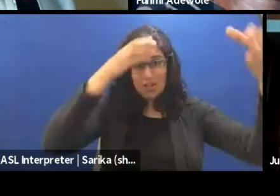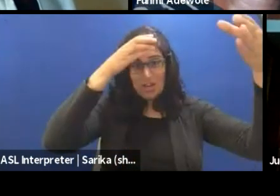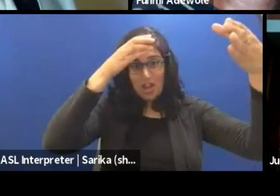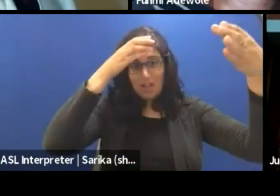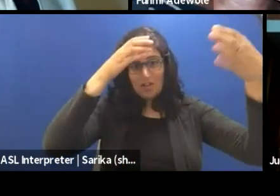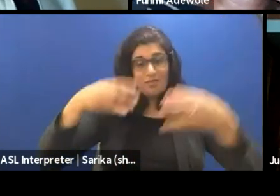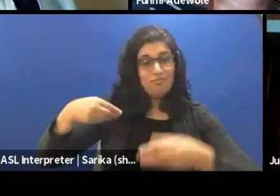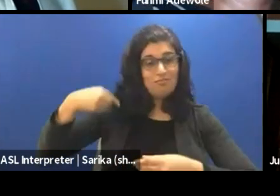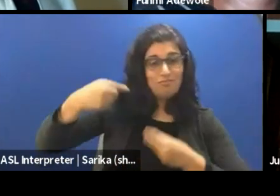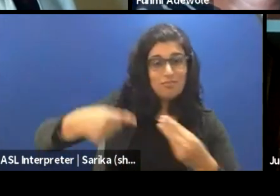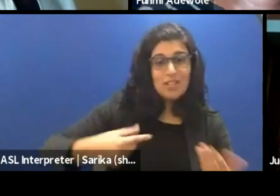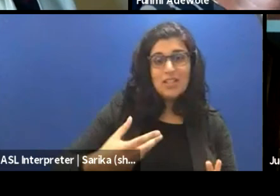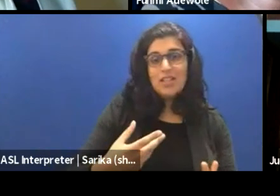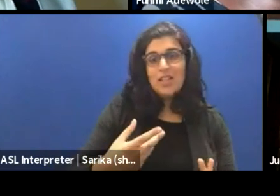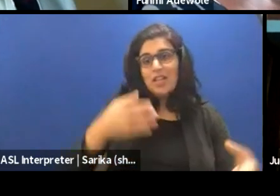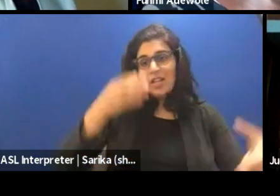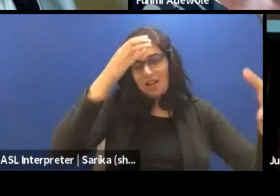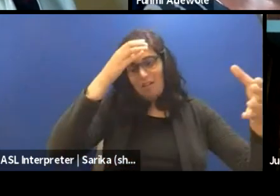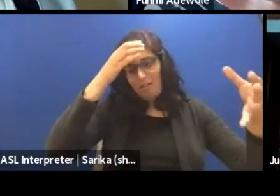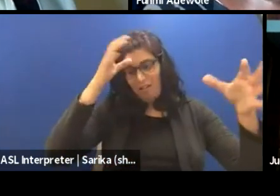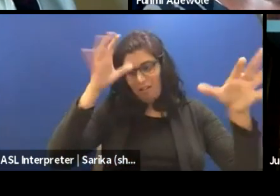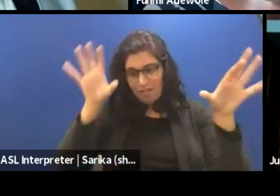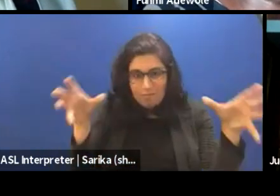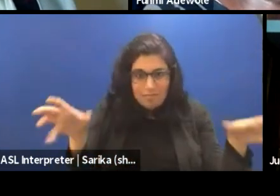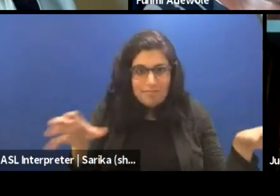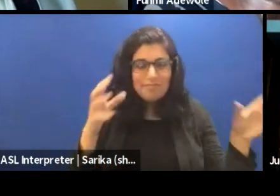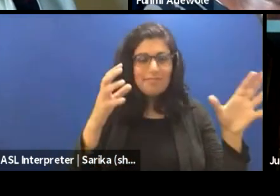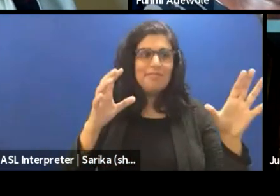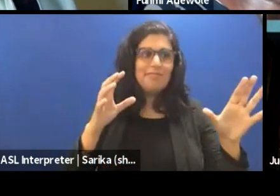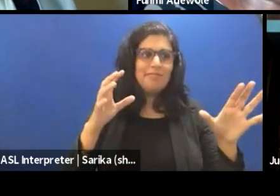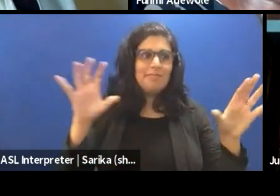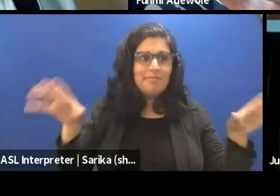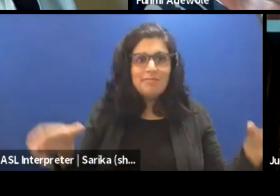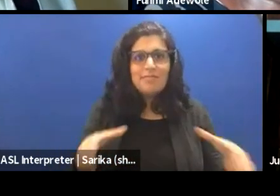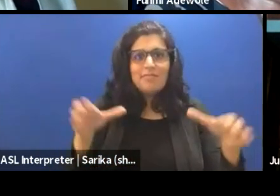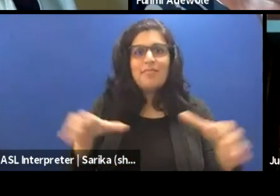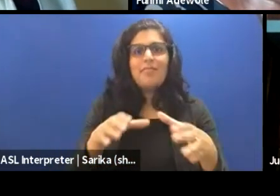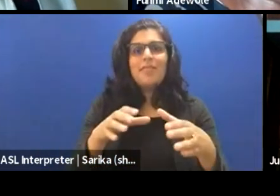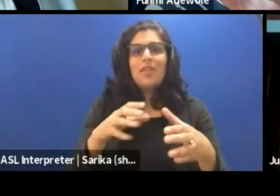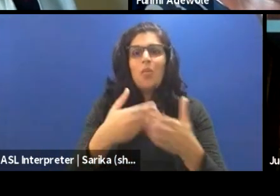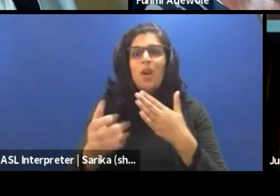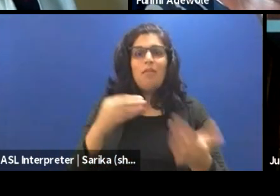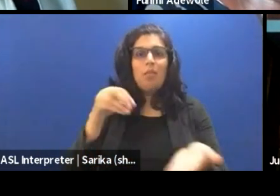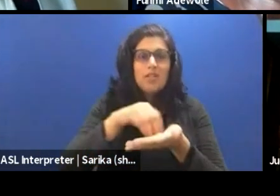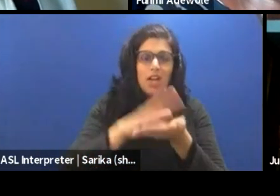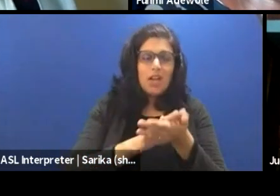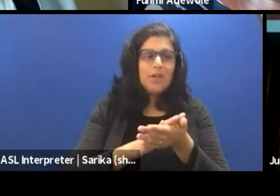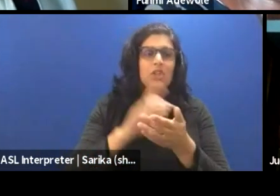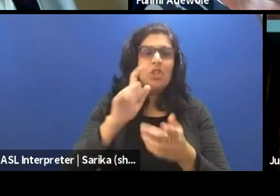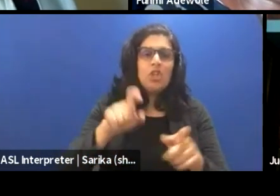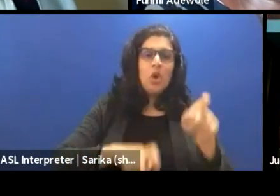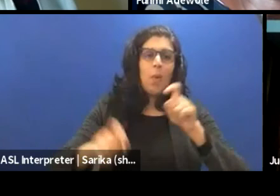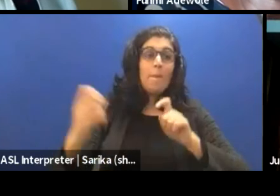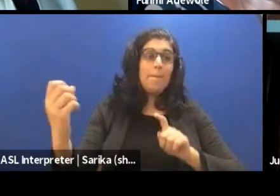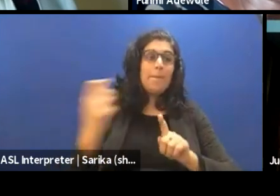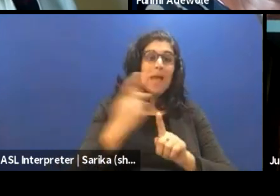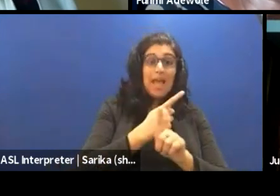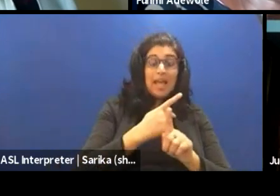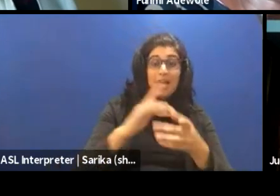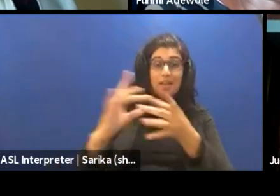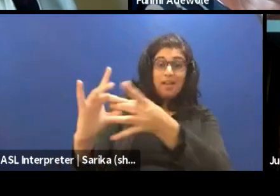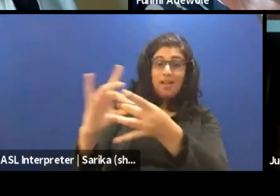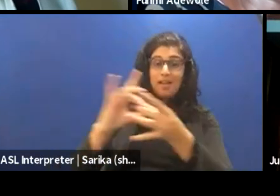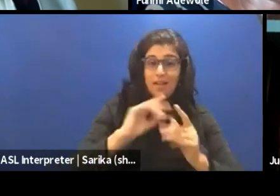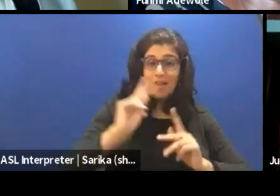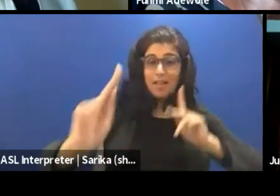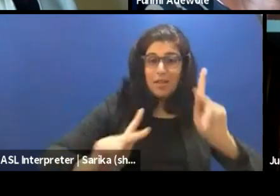and knowledge mobilization, so that even whatever we document, it always goes back to the people, not like, you know, so that it's not like it